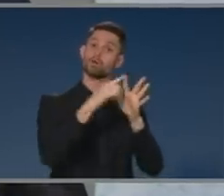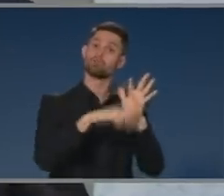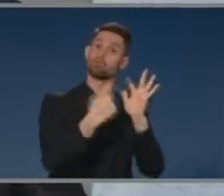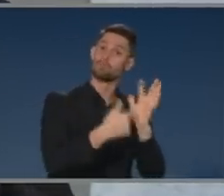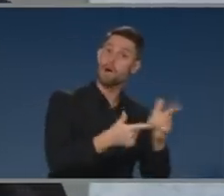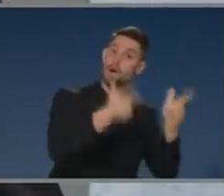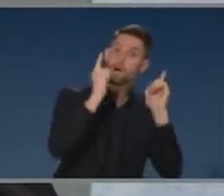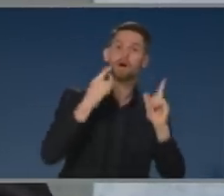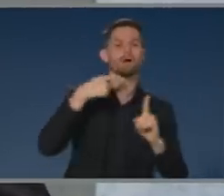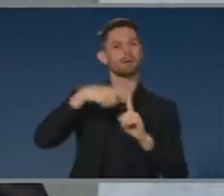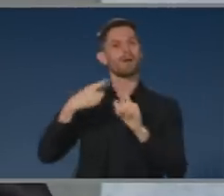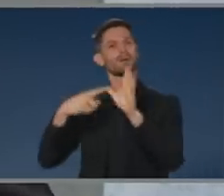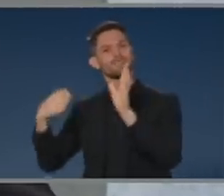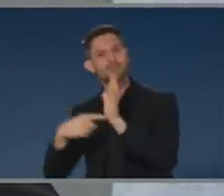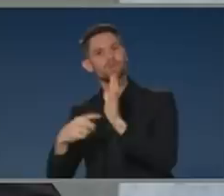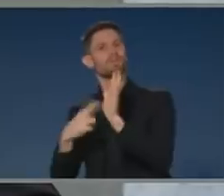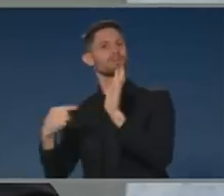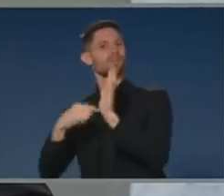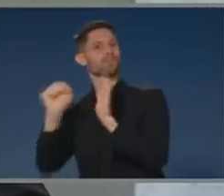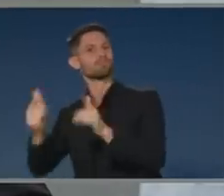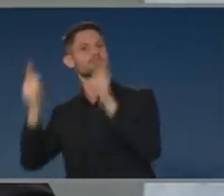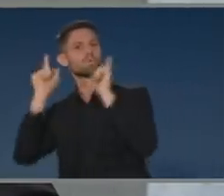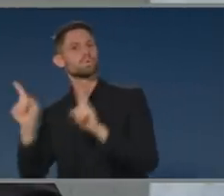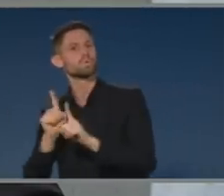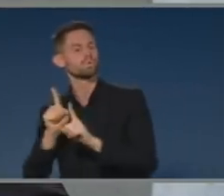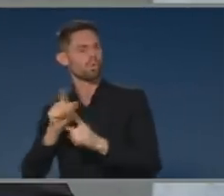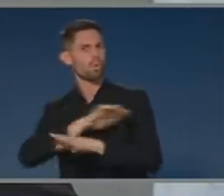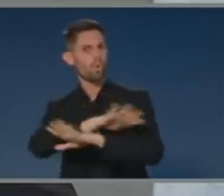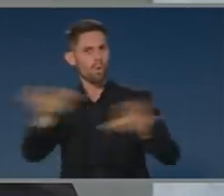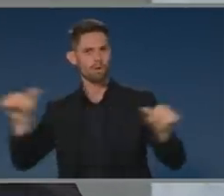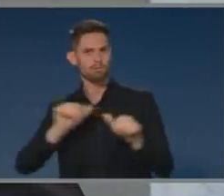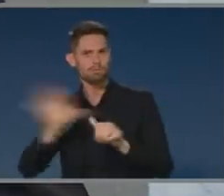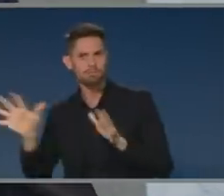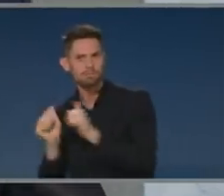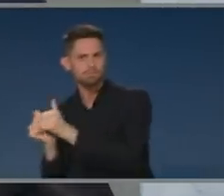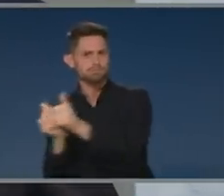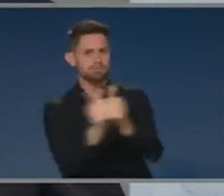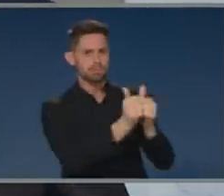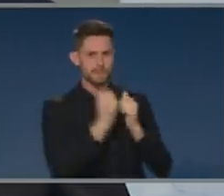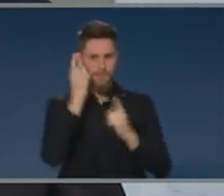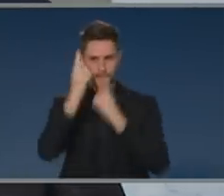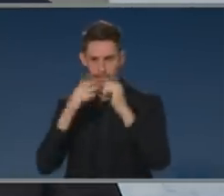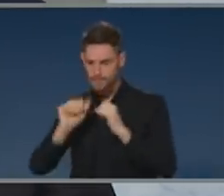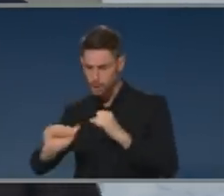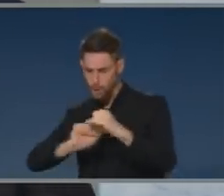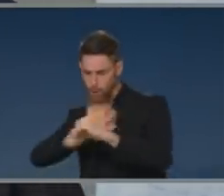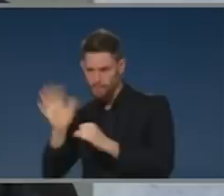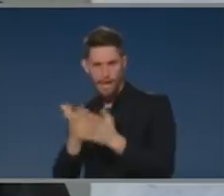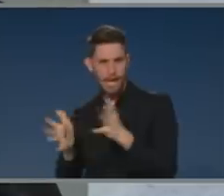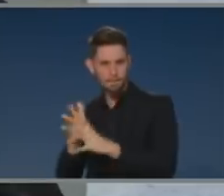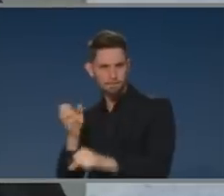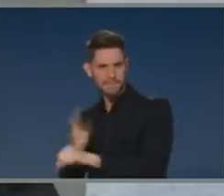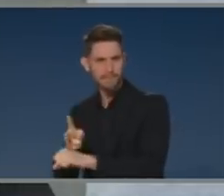Federal Government to respond to one of the biggest challenges that our country has seen, and certainly in the post-war era.